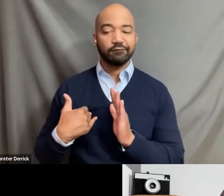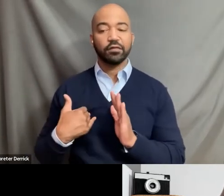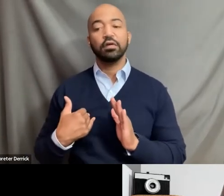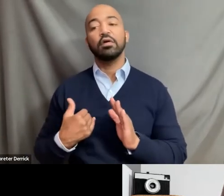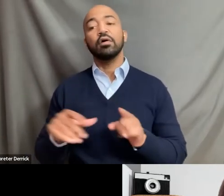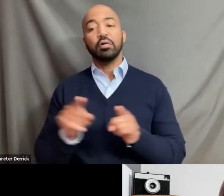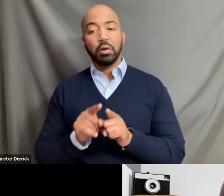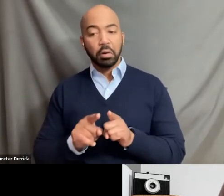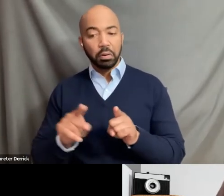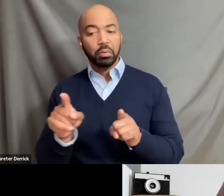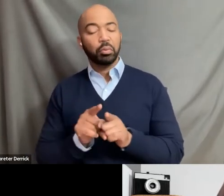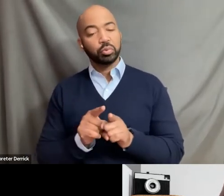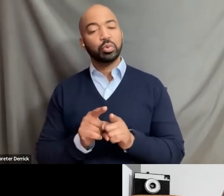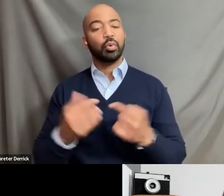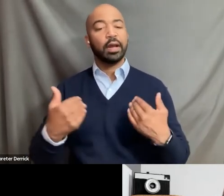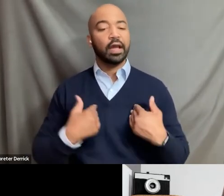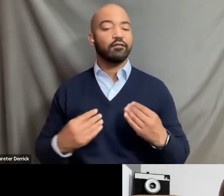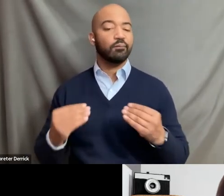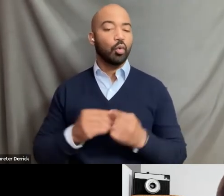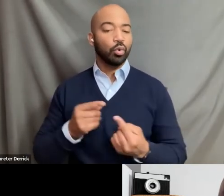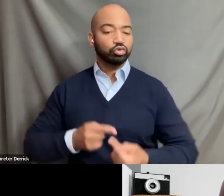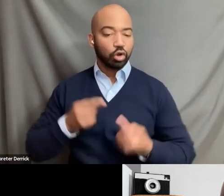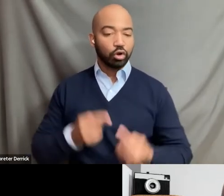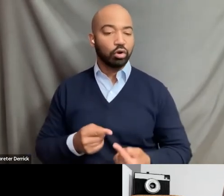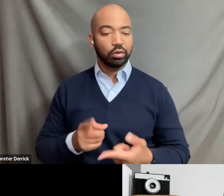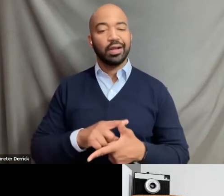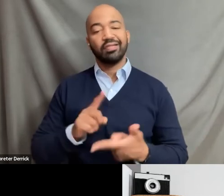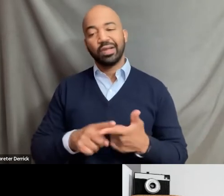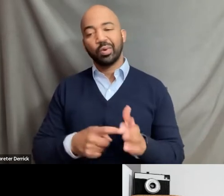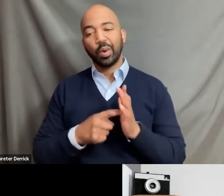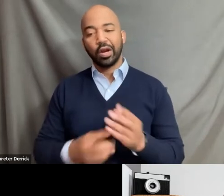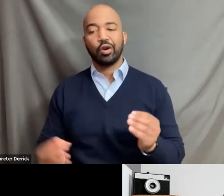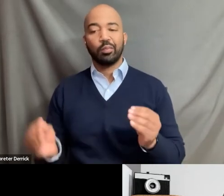change while others will struggle more and they will require more support.